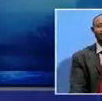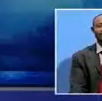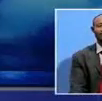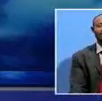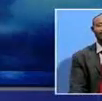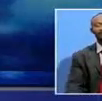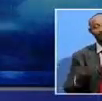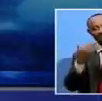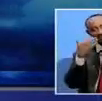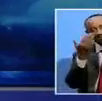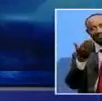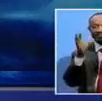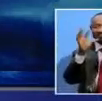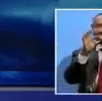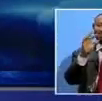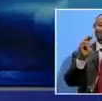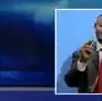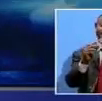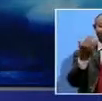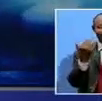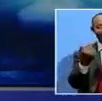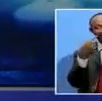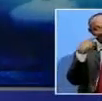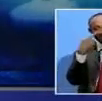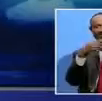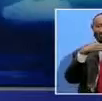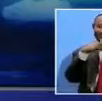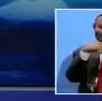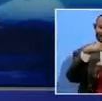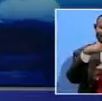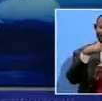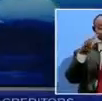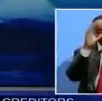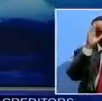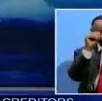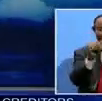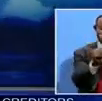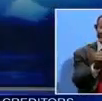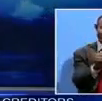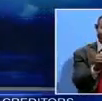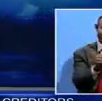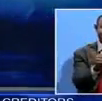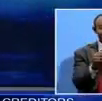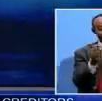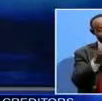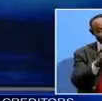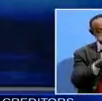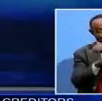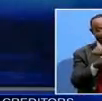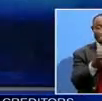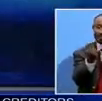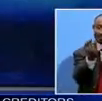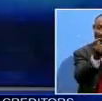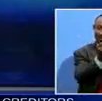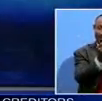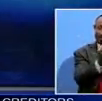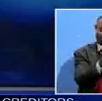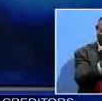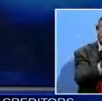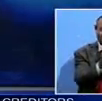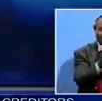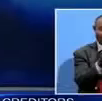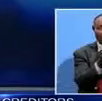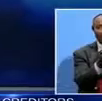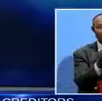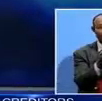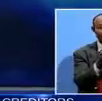Thank you for joining us and now the news in detail. President Hakainde Hichlema today met the euro bond creditors in